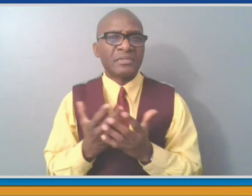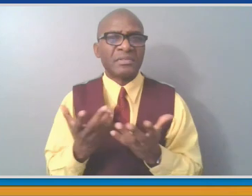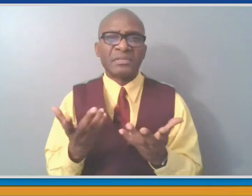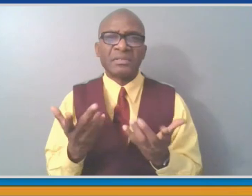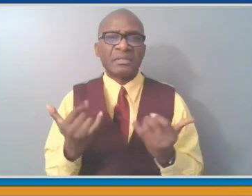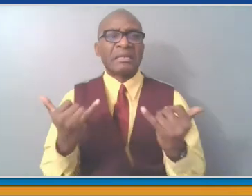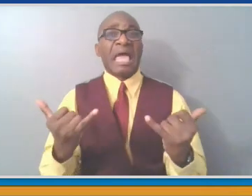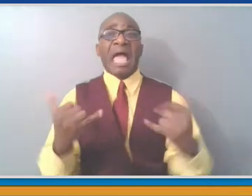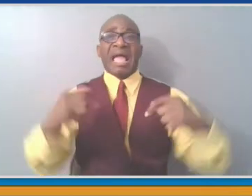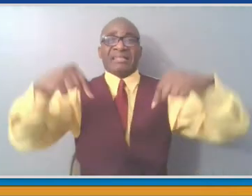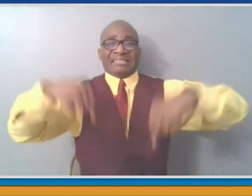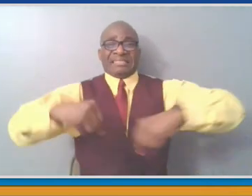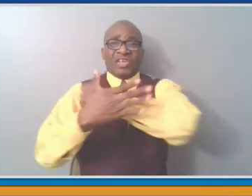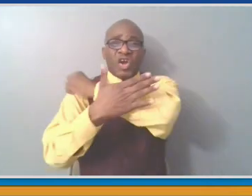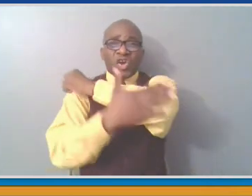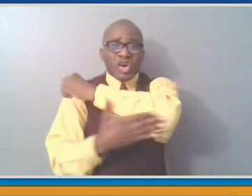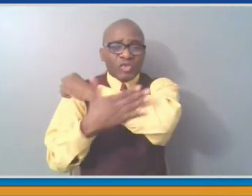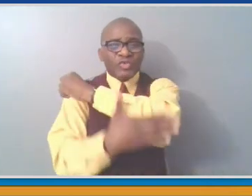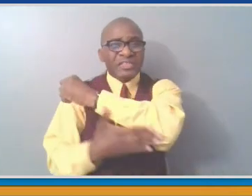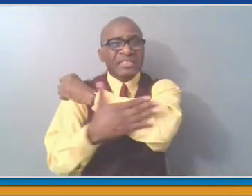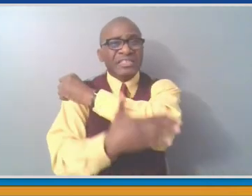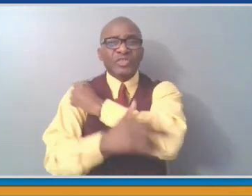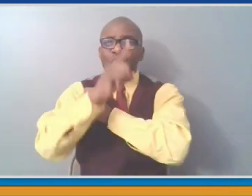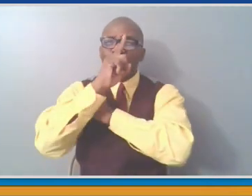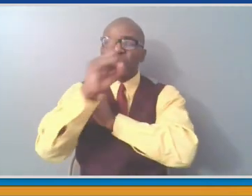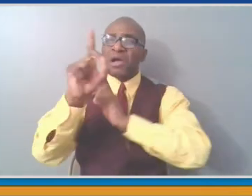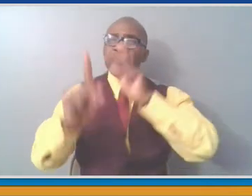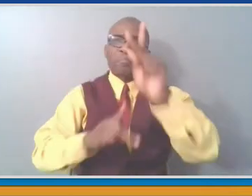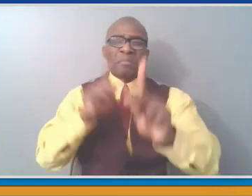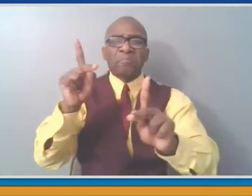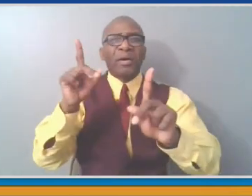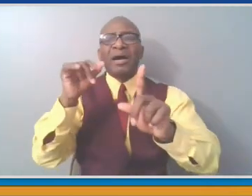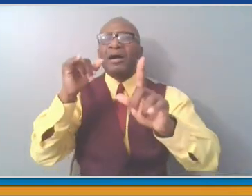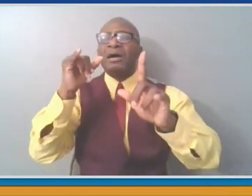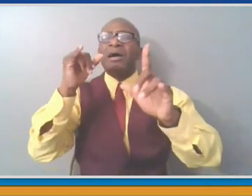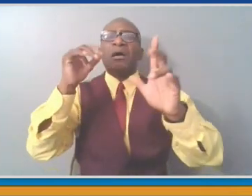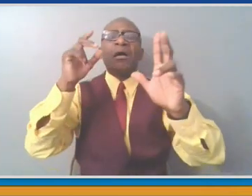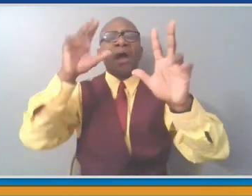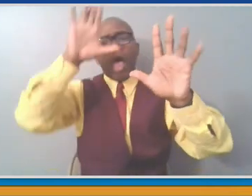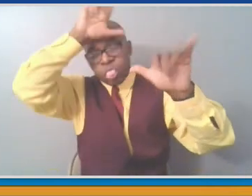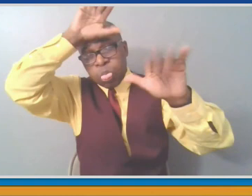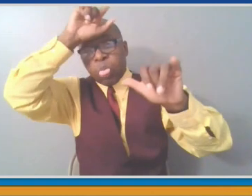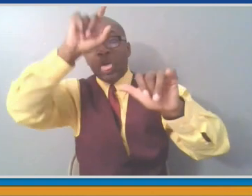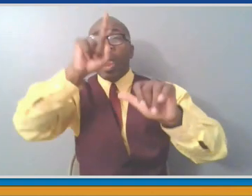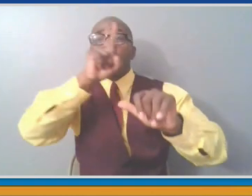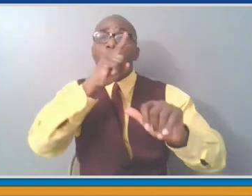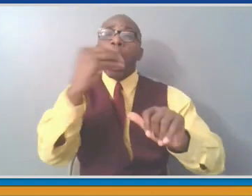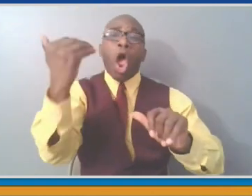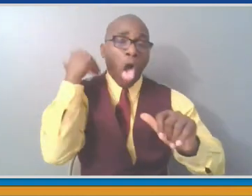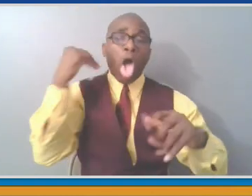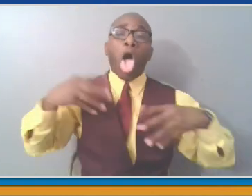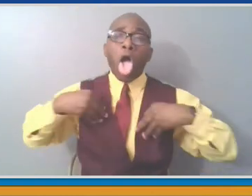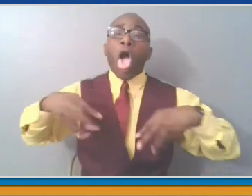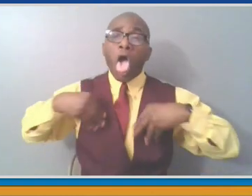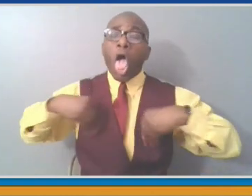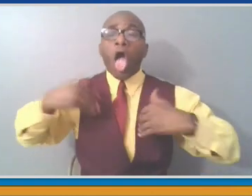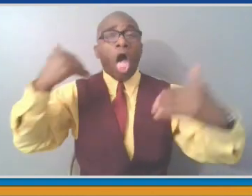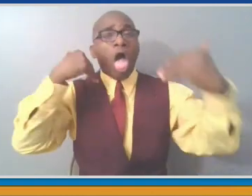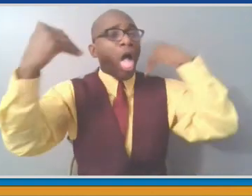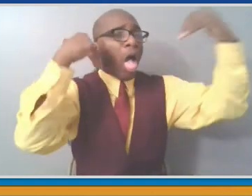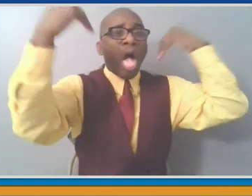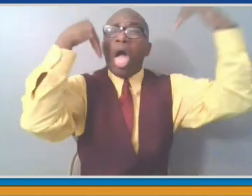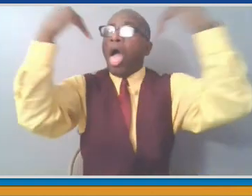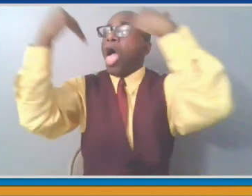A lot of people who are willfully believing what they want to believe instead of what objective facts lead them to believe.